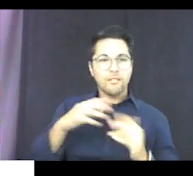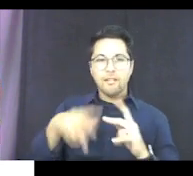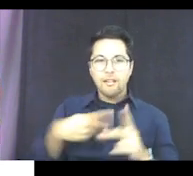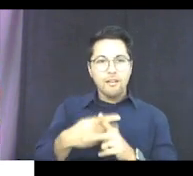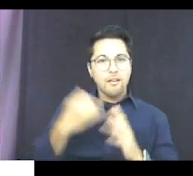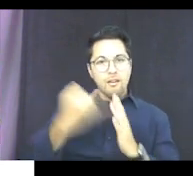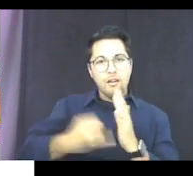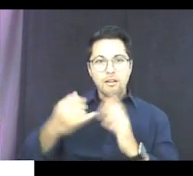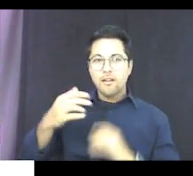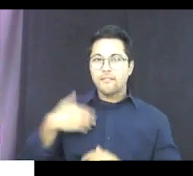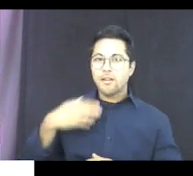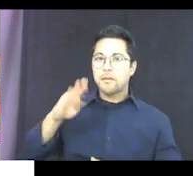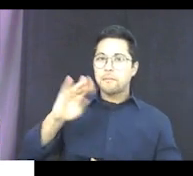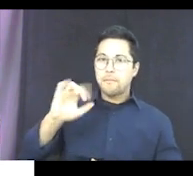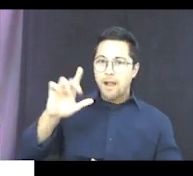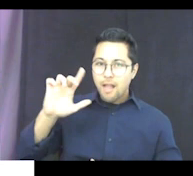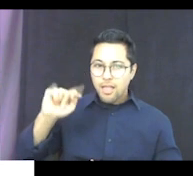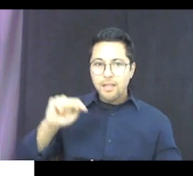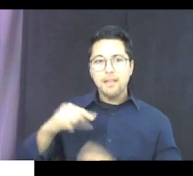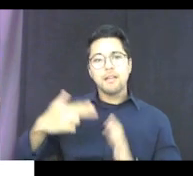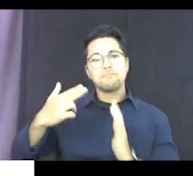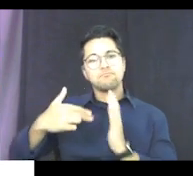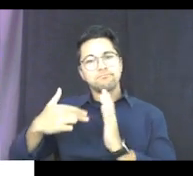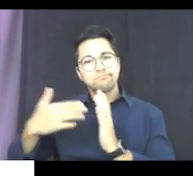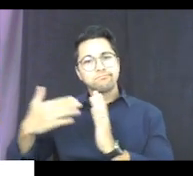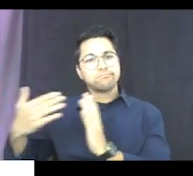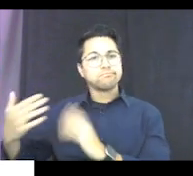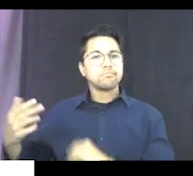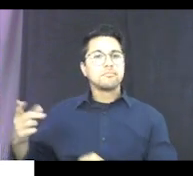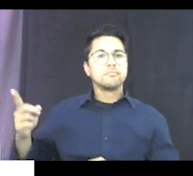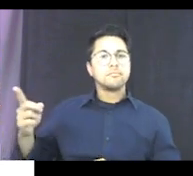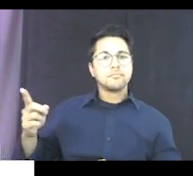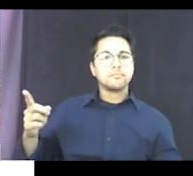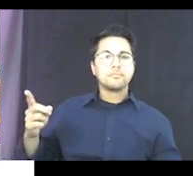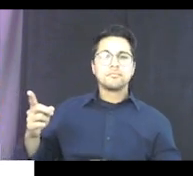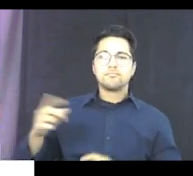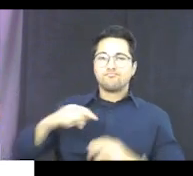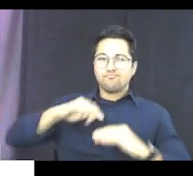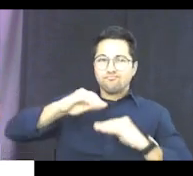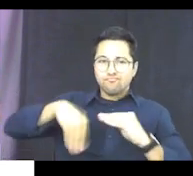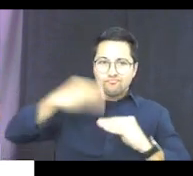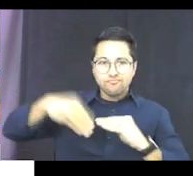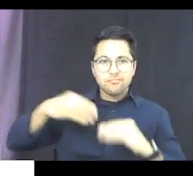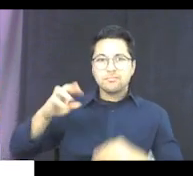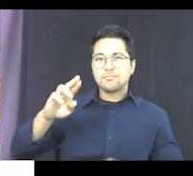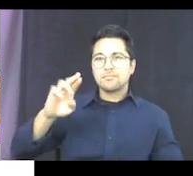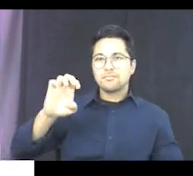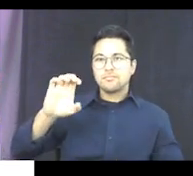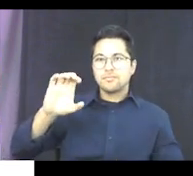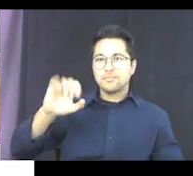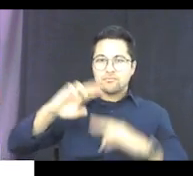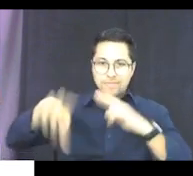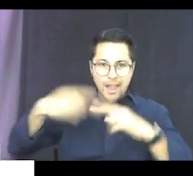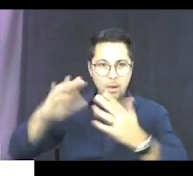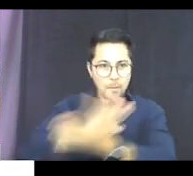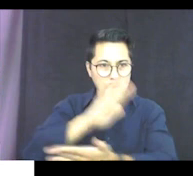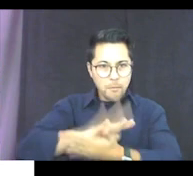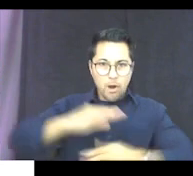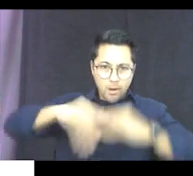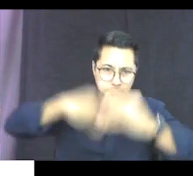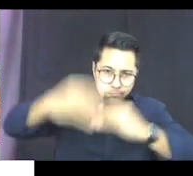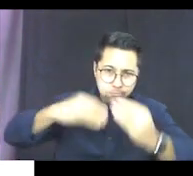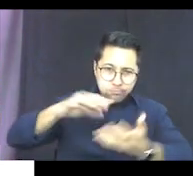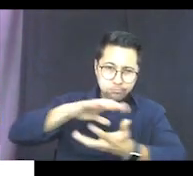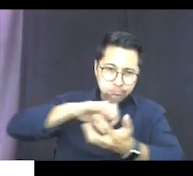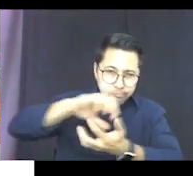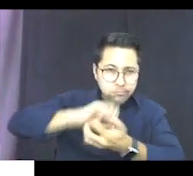want. So I have a mallet and I also have a paintbrush. This is actually just rolled up recycled paper. And then I use